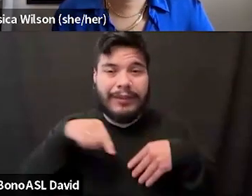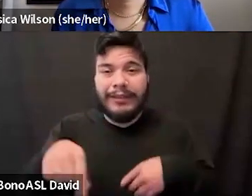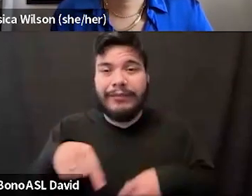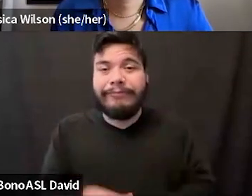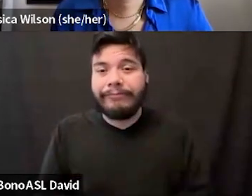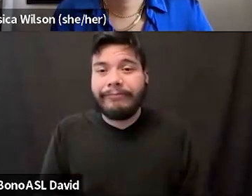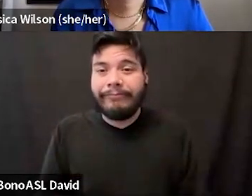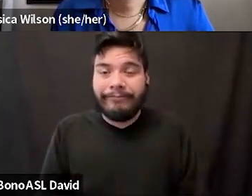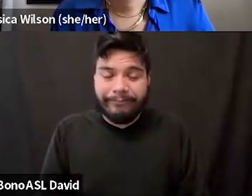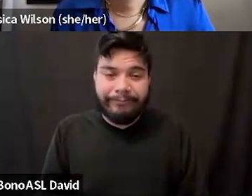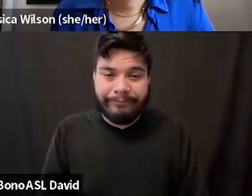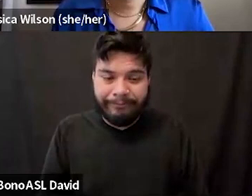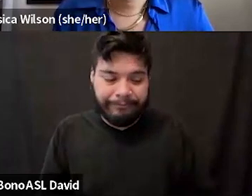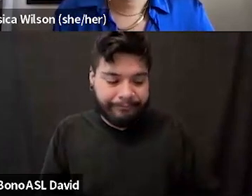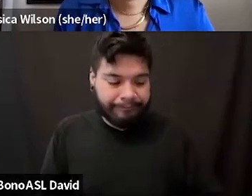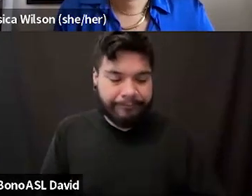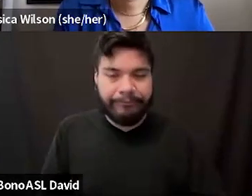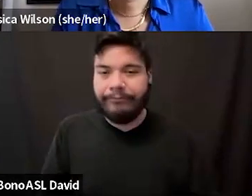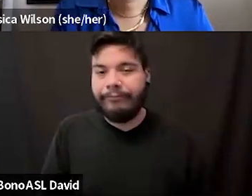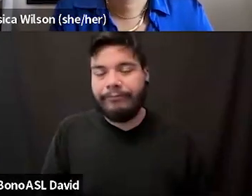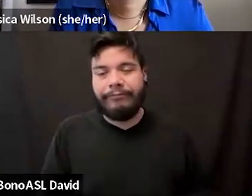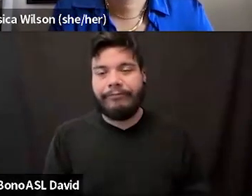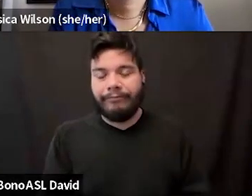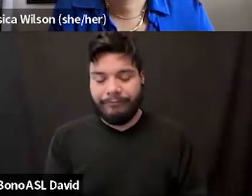It's how I'll deal with it on paper.